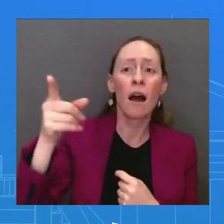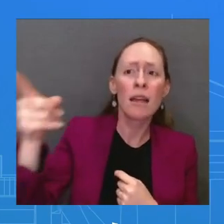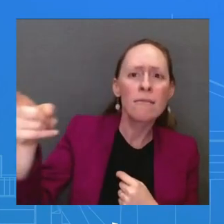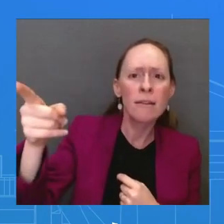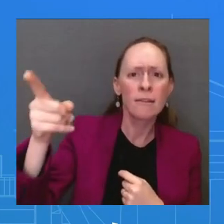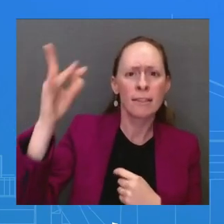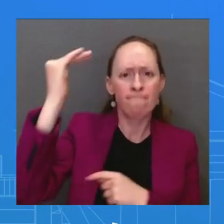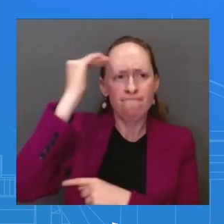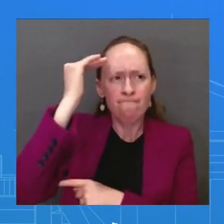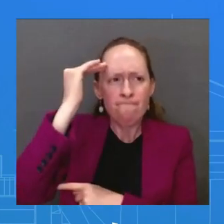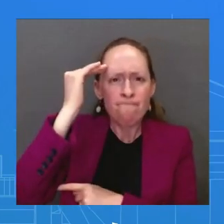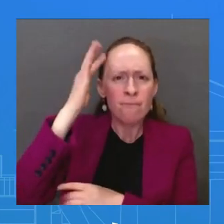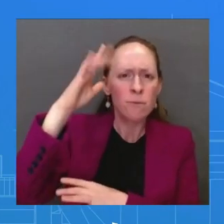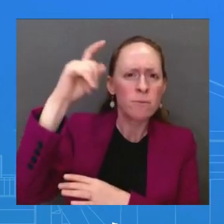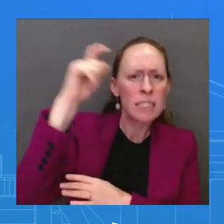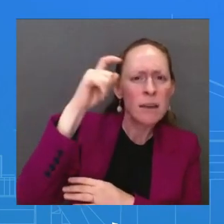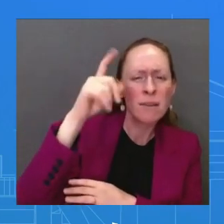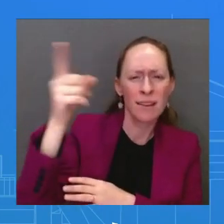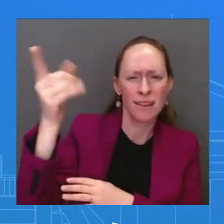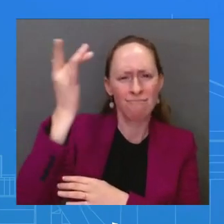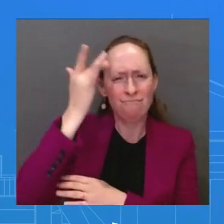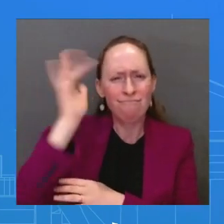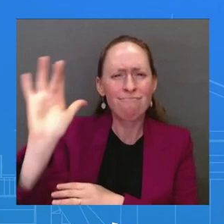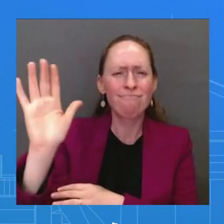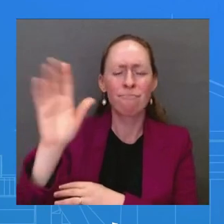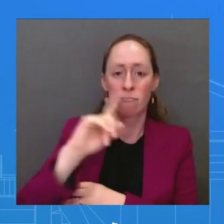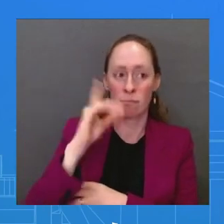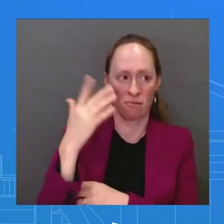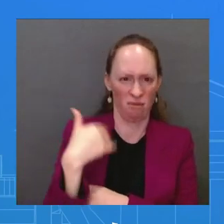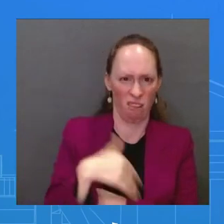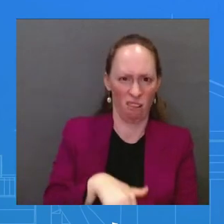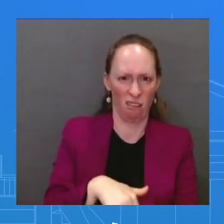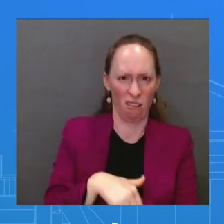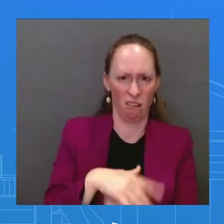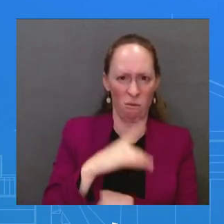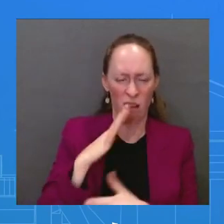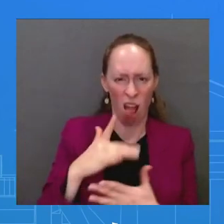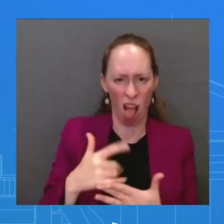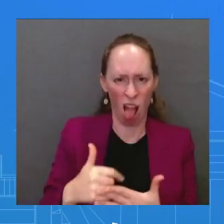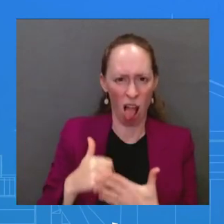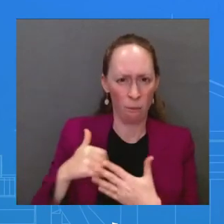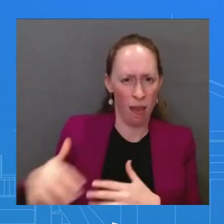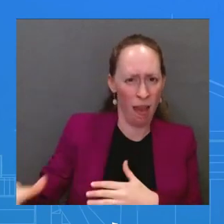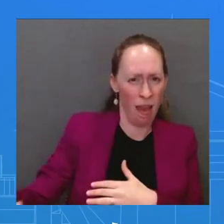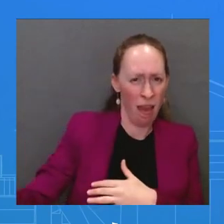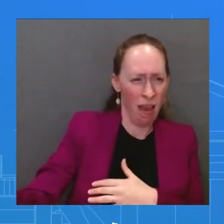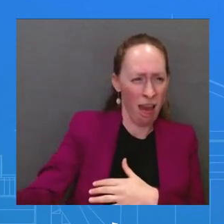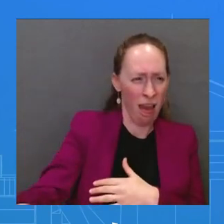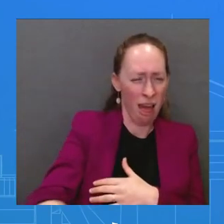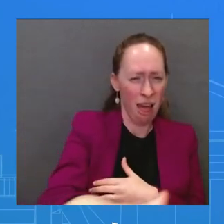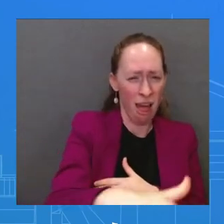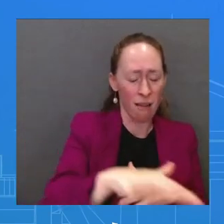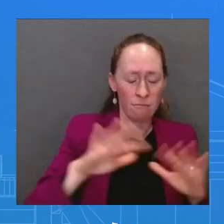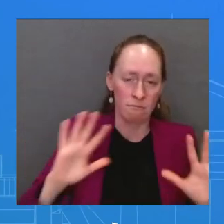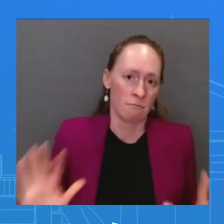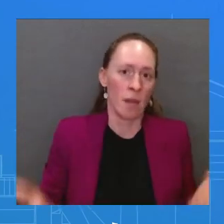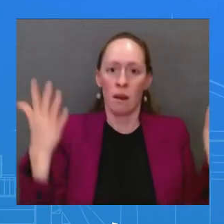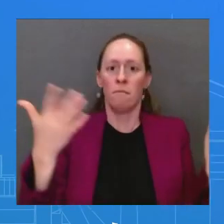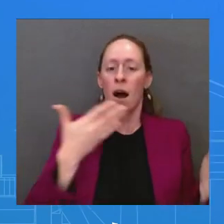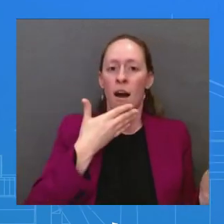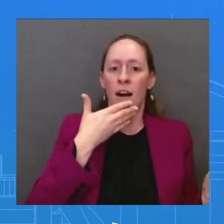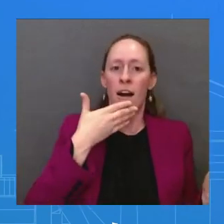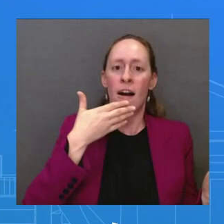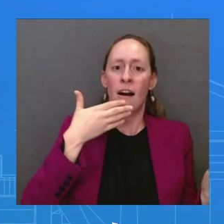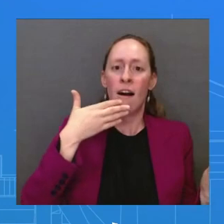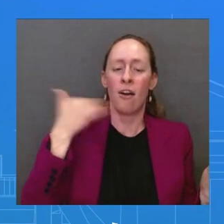which is important. We have seen this. You all have seen this – and passage of the most historic agenda in recent history in his handling of foreign policy, like